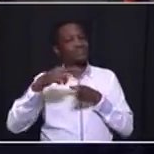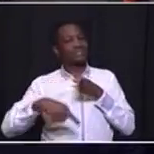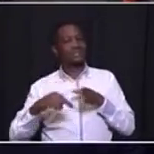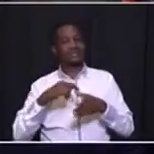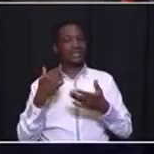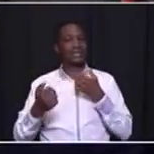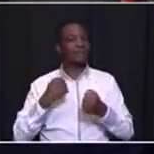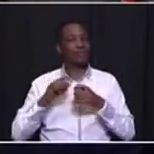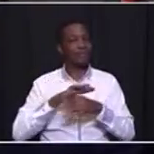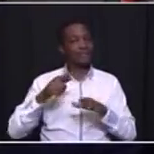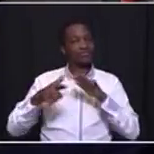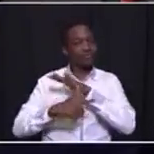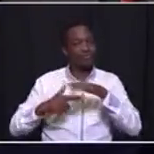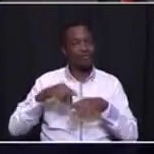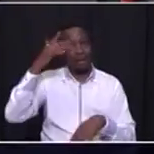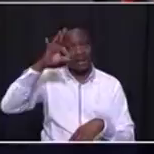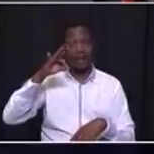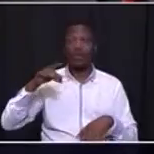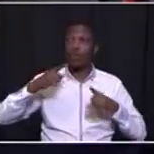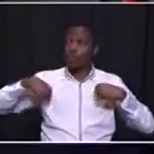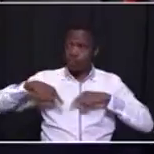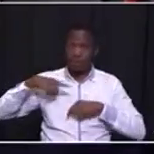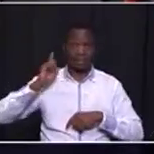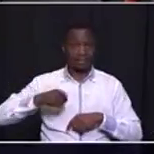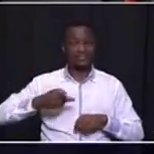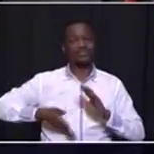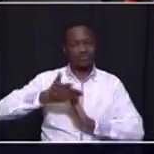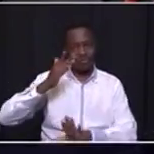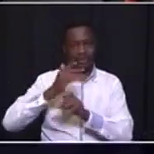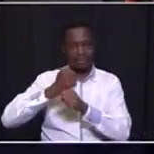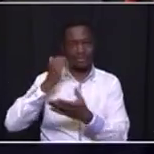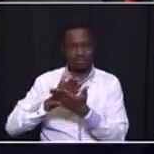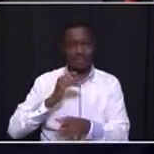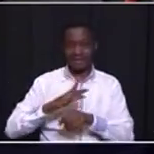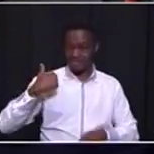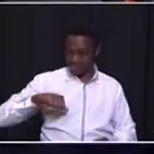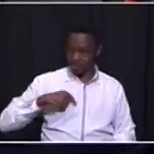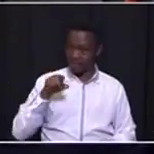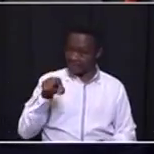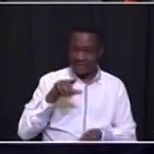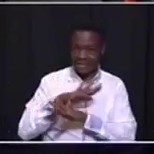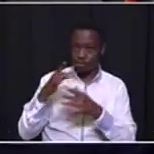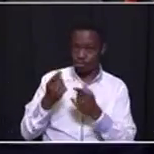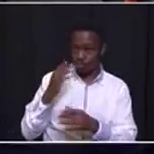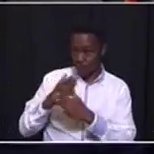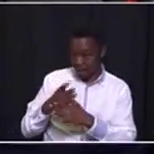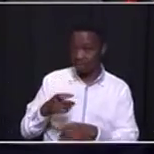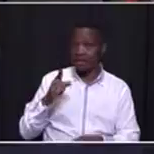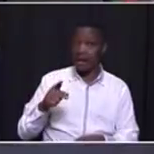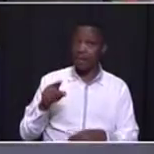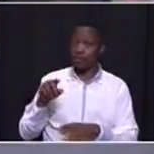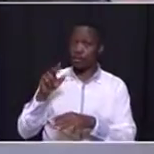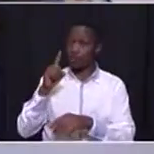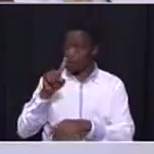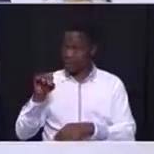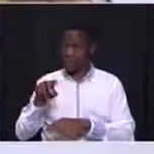government we must go and ensure that municipalities that don't do work are put on 100